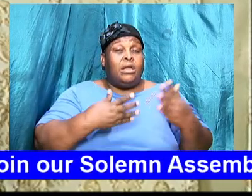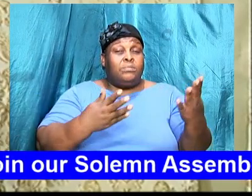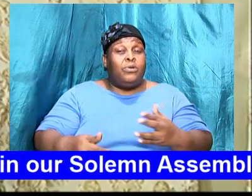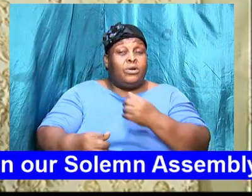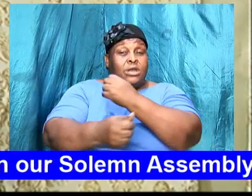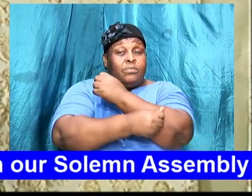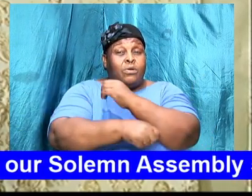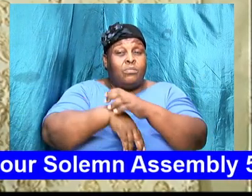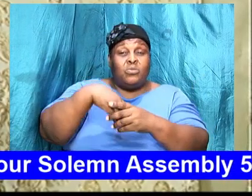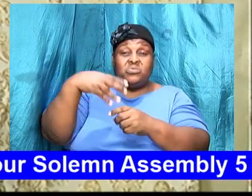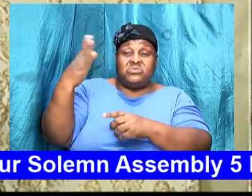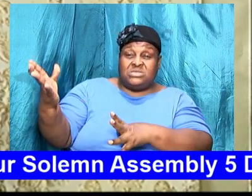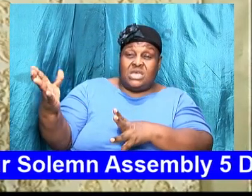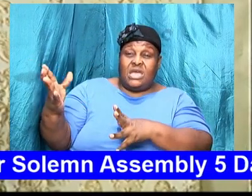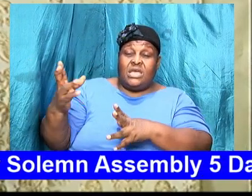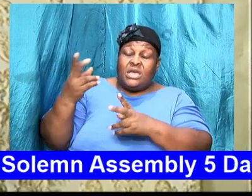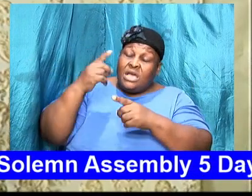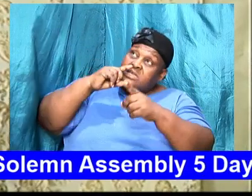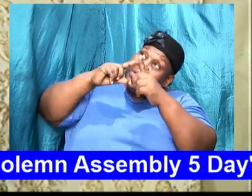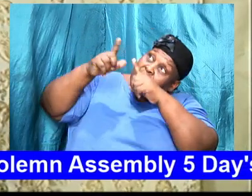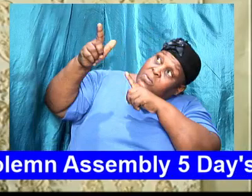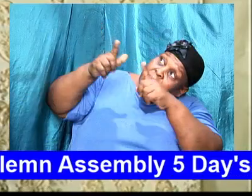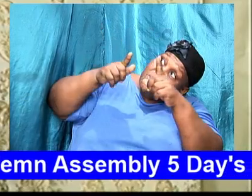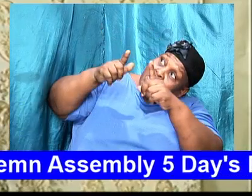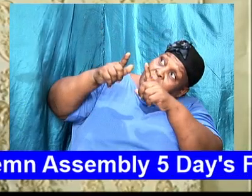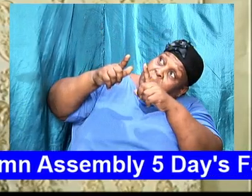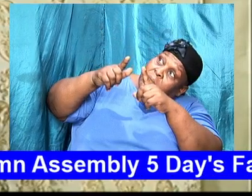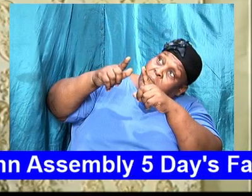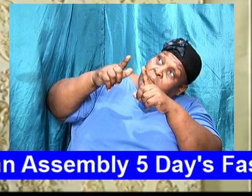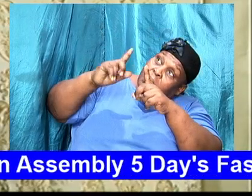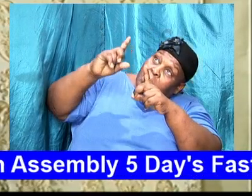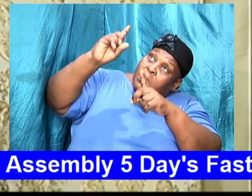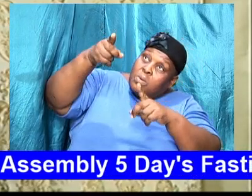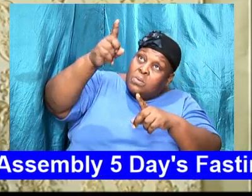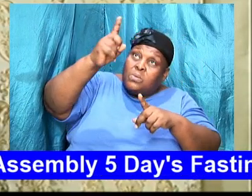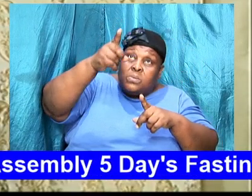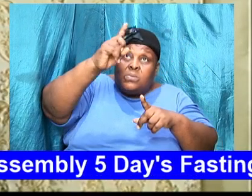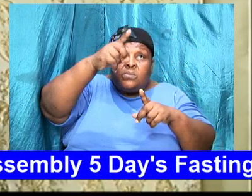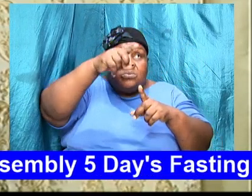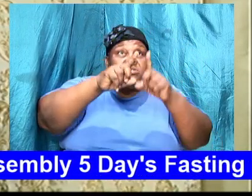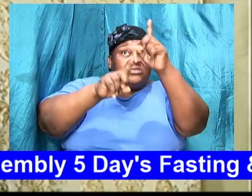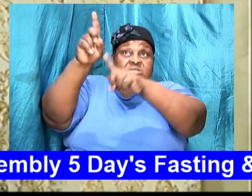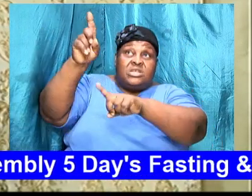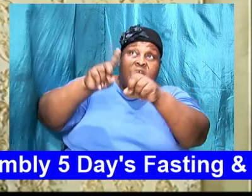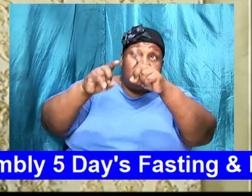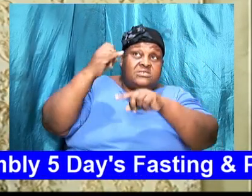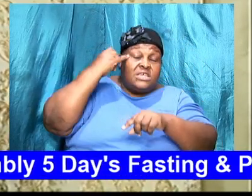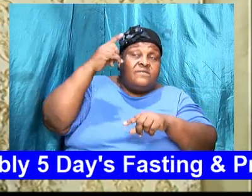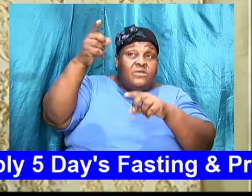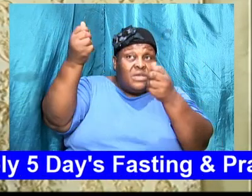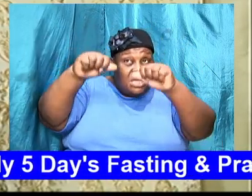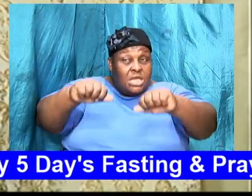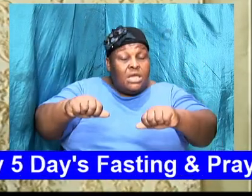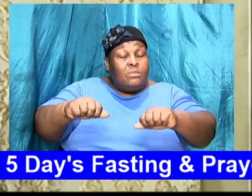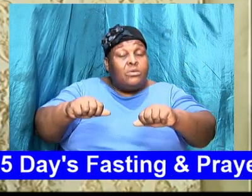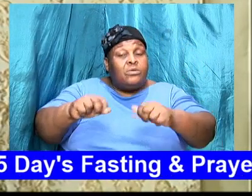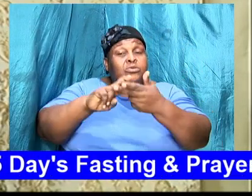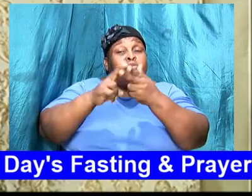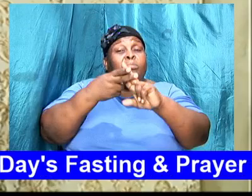towards the heaven and count the stars if thou art able to number them and he said unto him